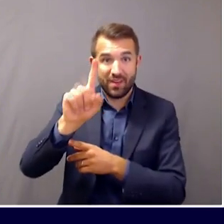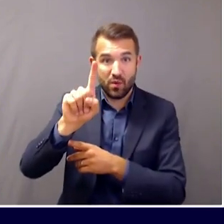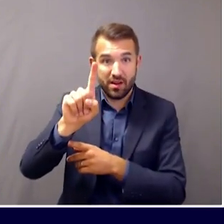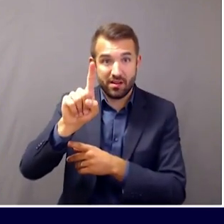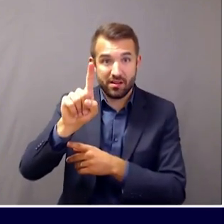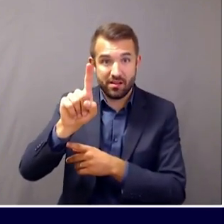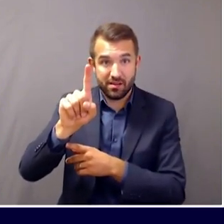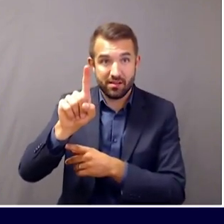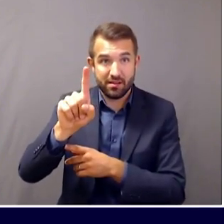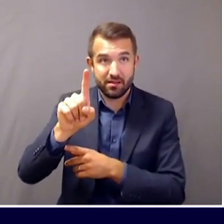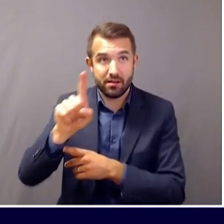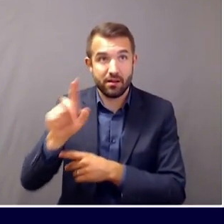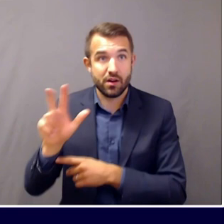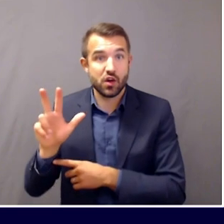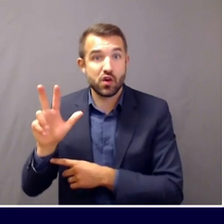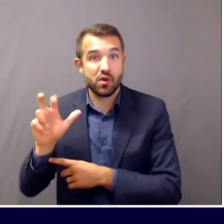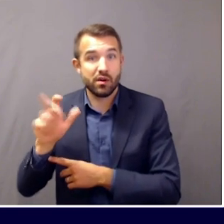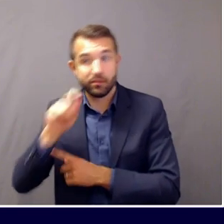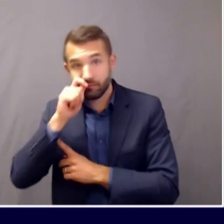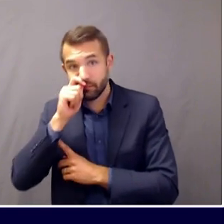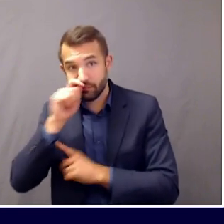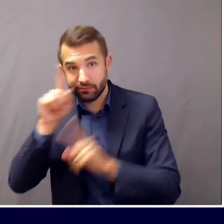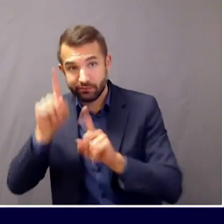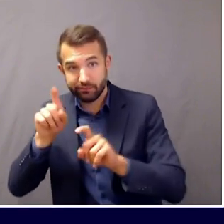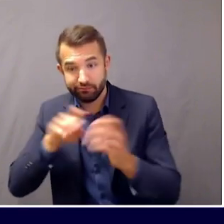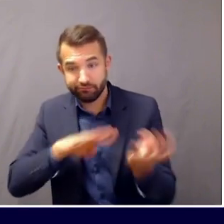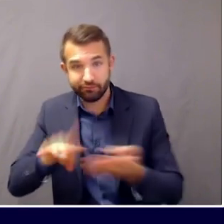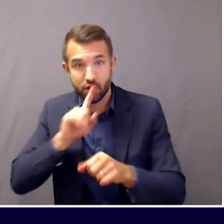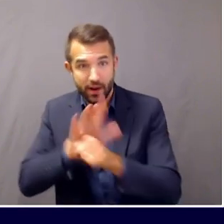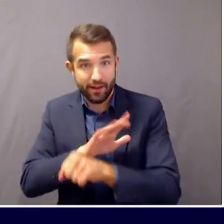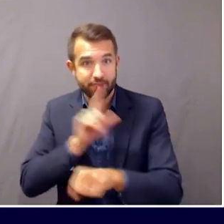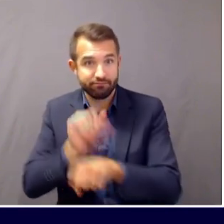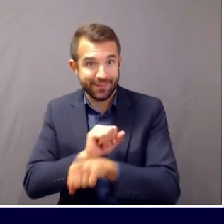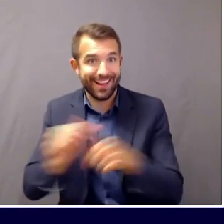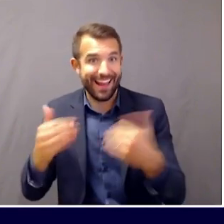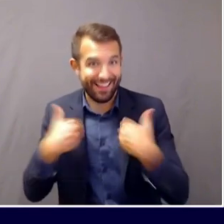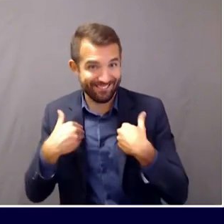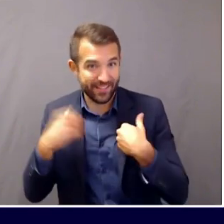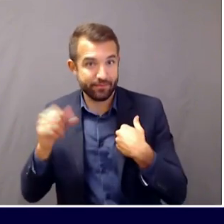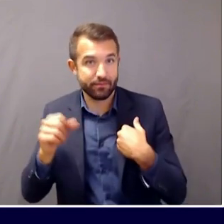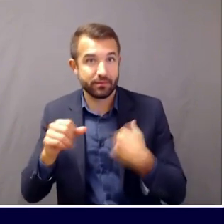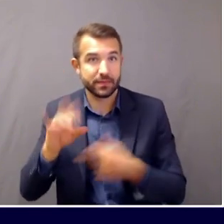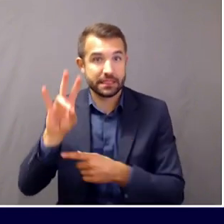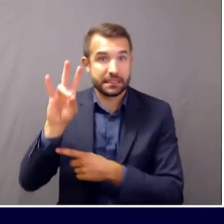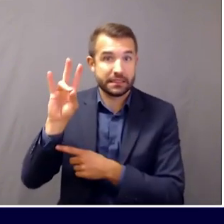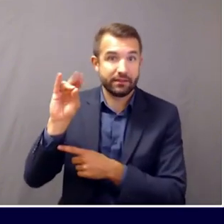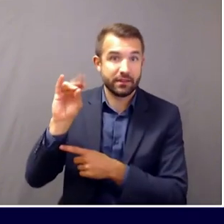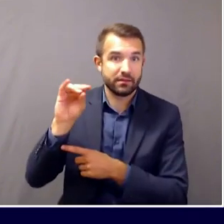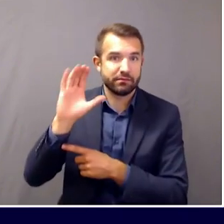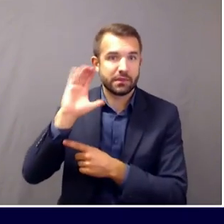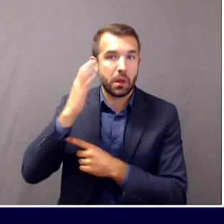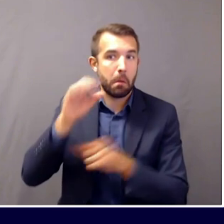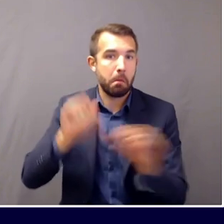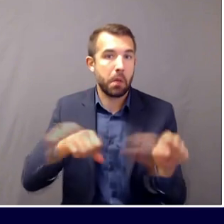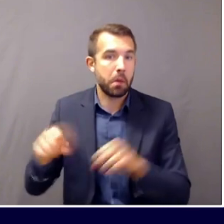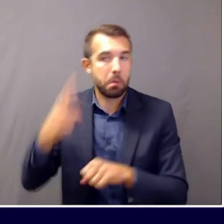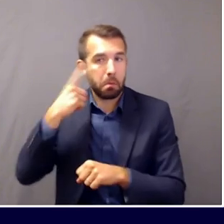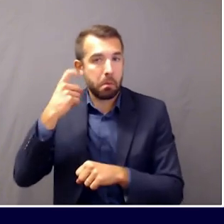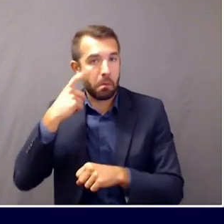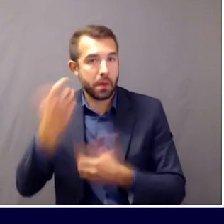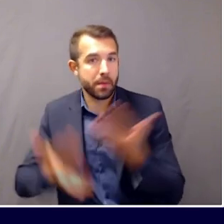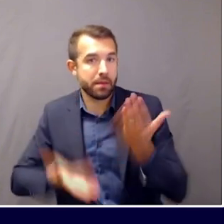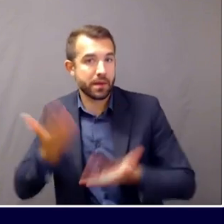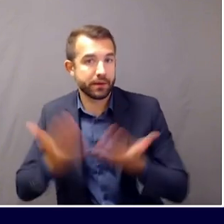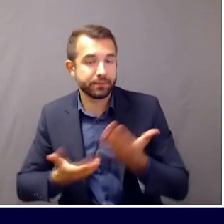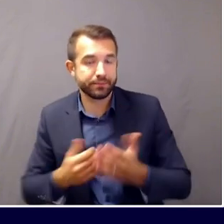and 70 are probable. So what we really see is that although children in Maine are affected in the same